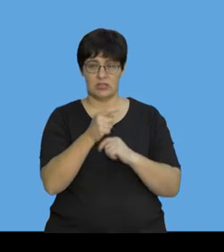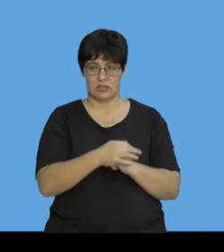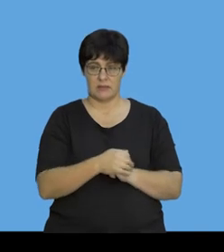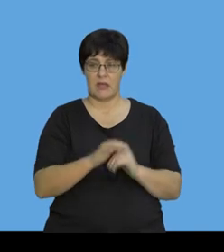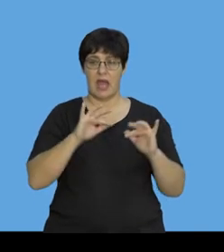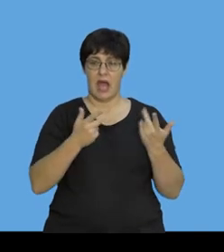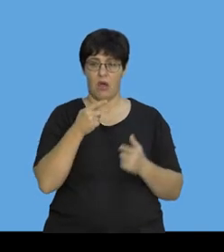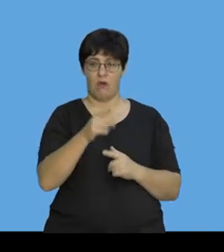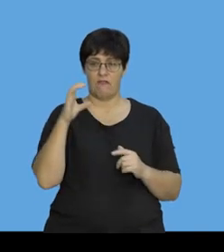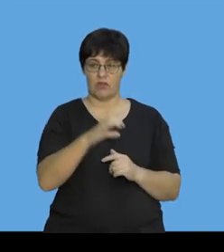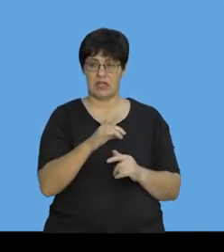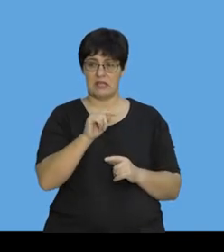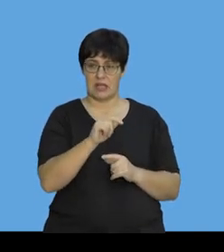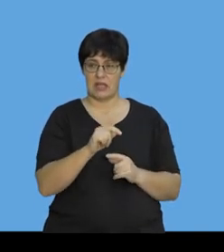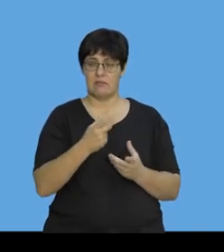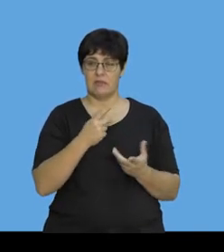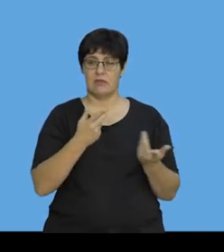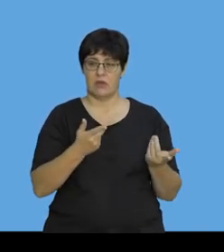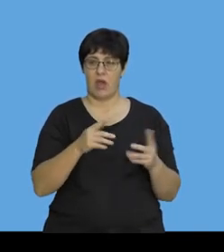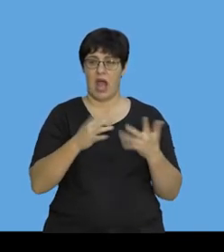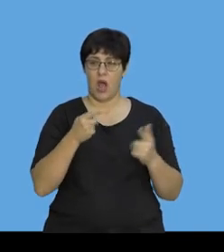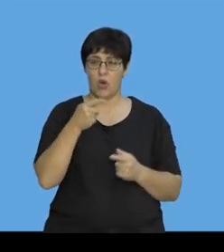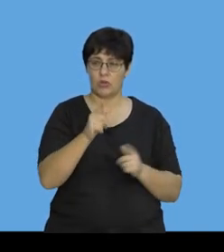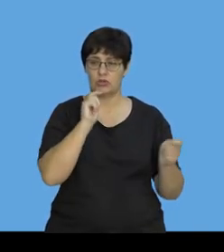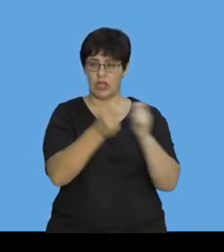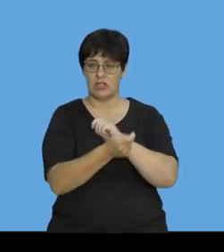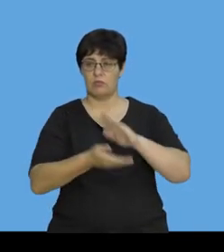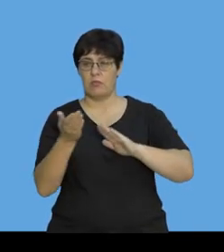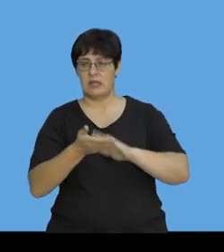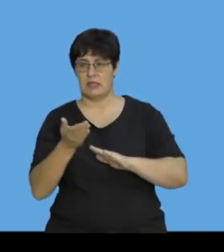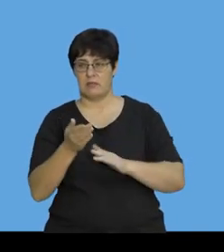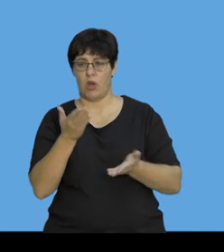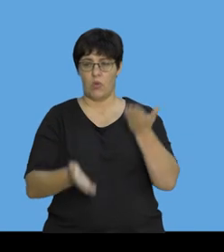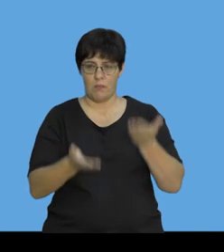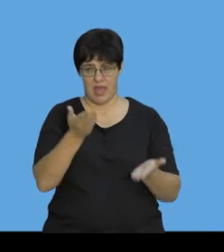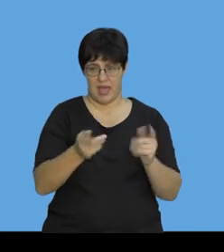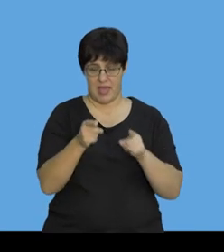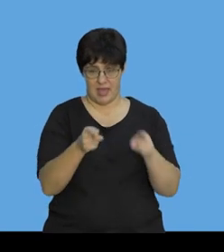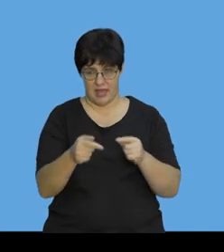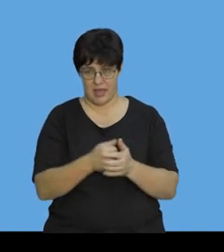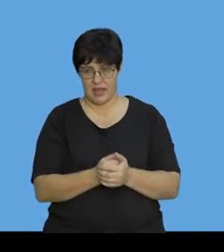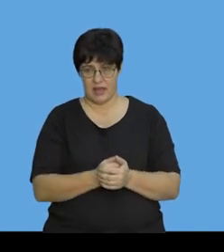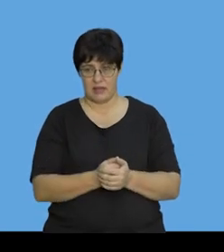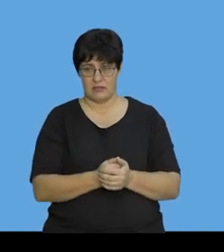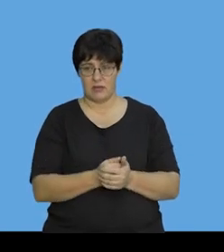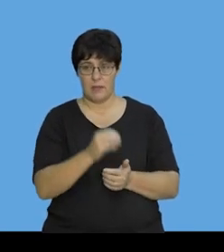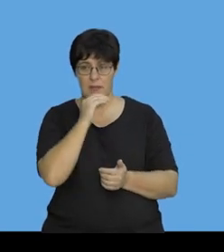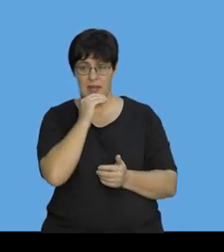insect? Second question, does the bus or the insect experience a greater acceleration?